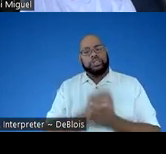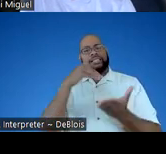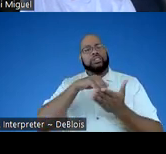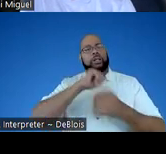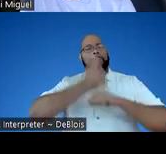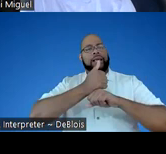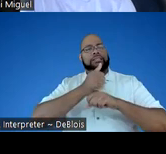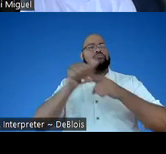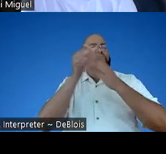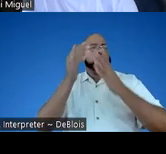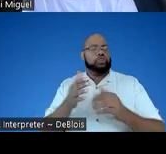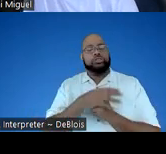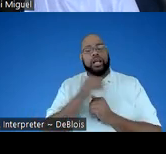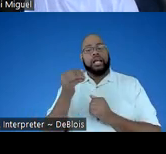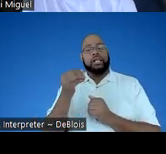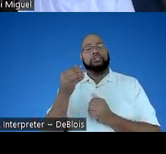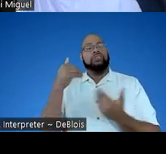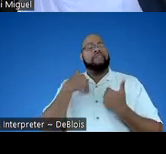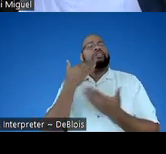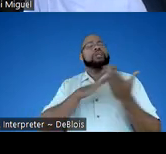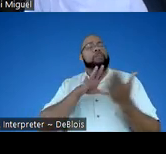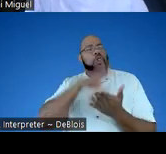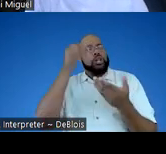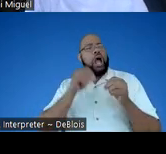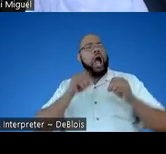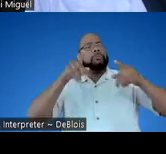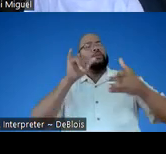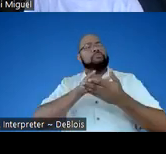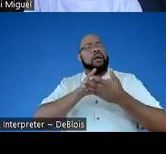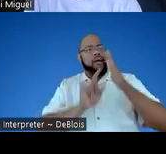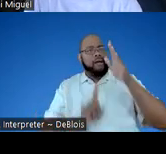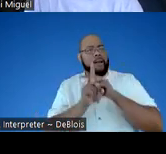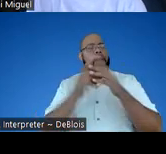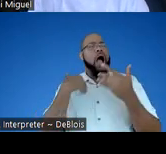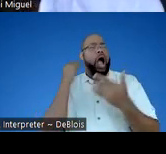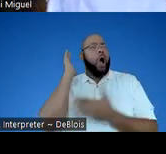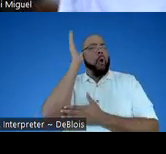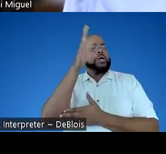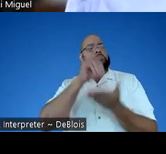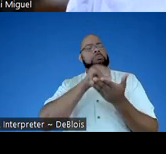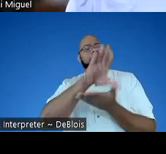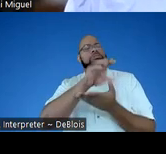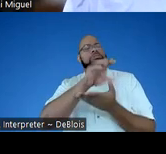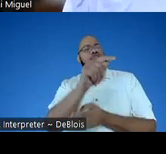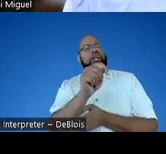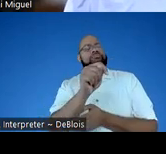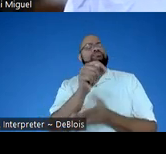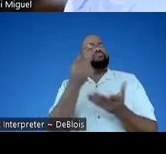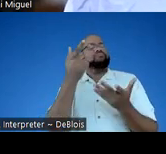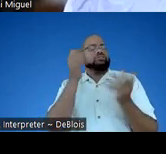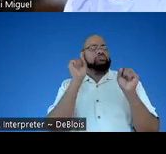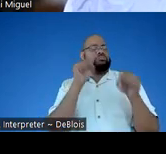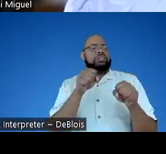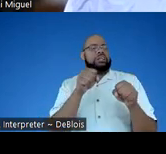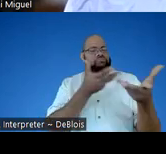practitioners. And so there are some learning opportunities that are coming up and I'll put that in the chat for us to send out, but you